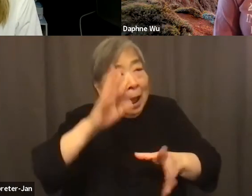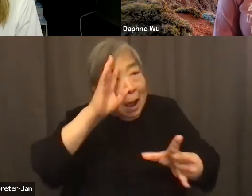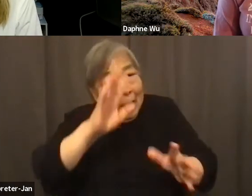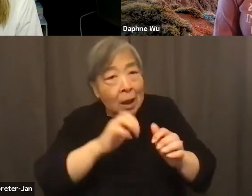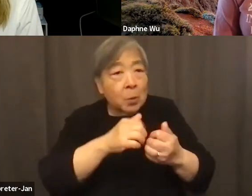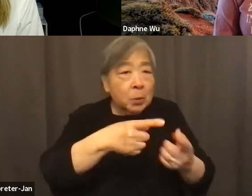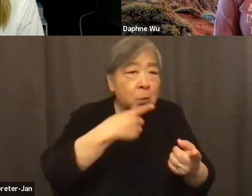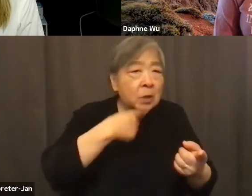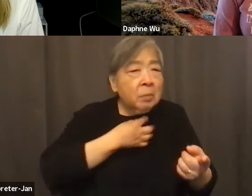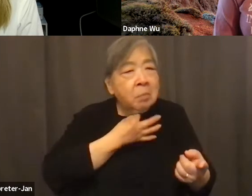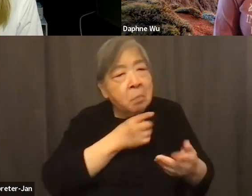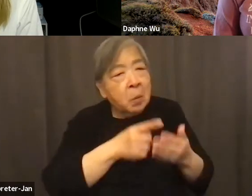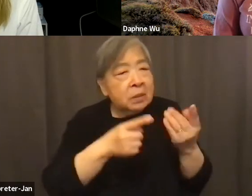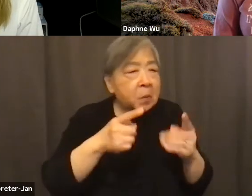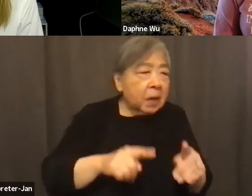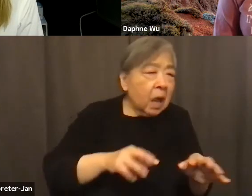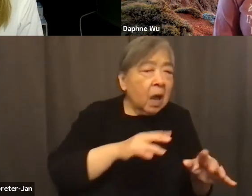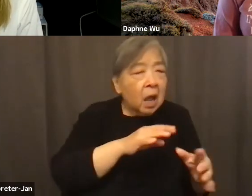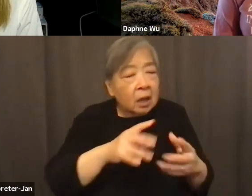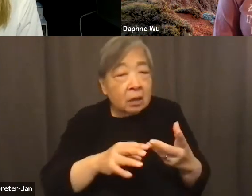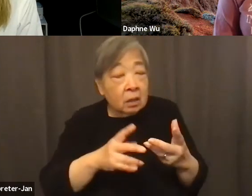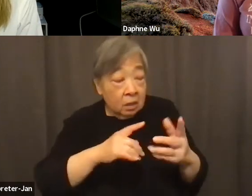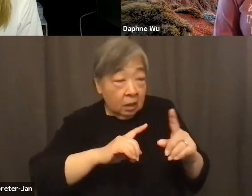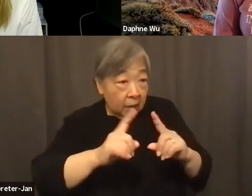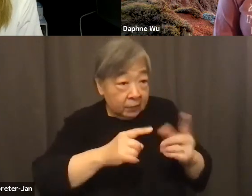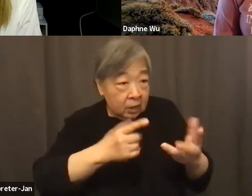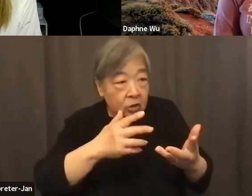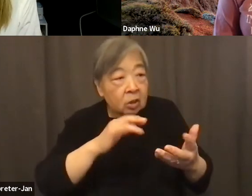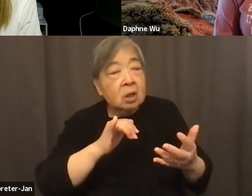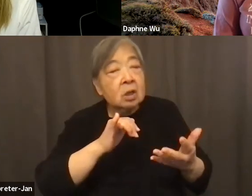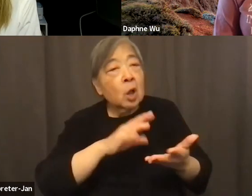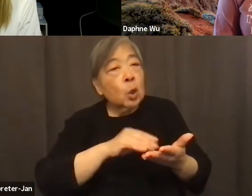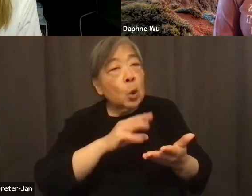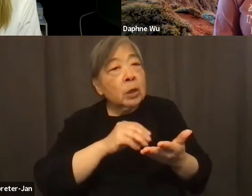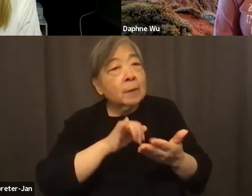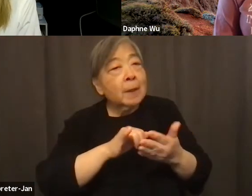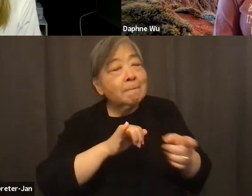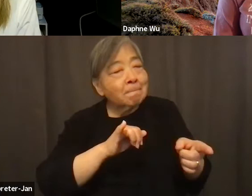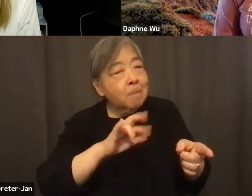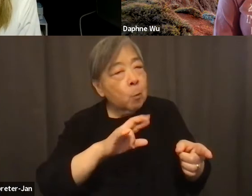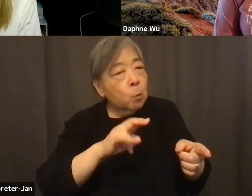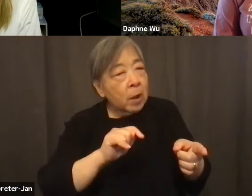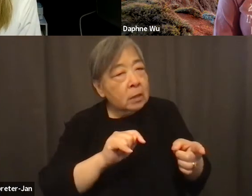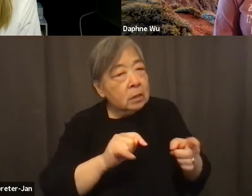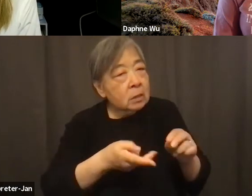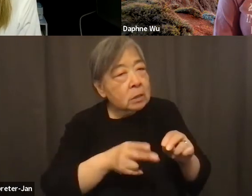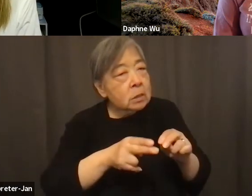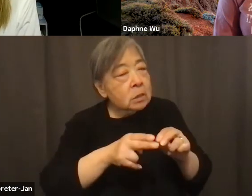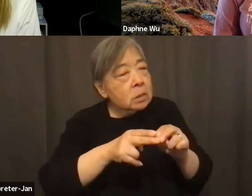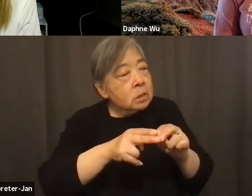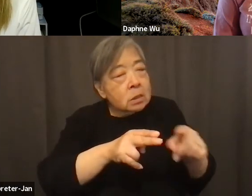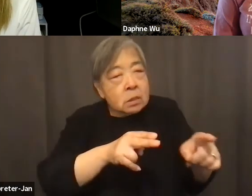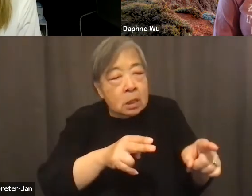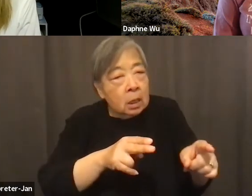a little bit about what's going on. Through those conversations, learning that rent was piling up. They weren't getting breaks from